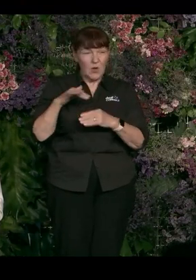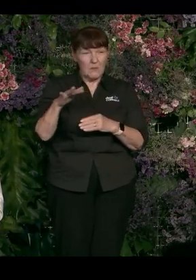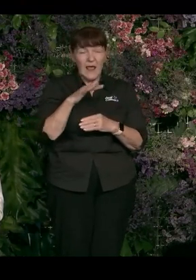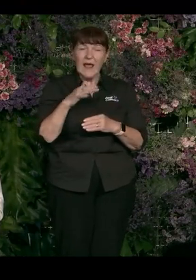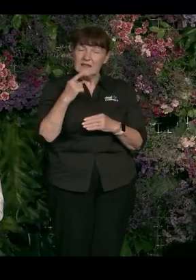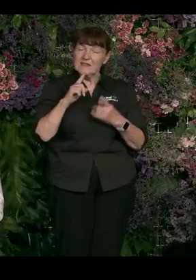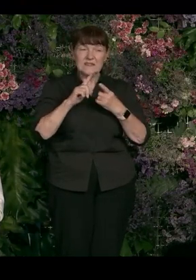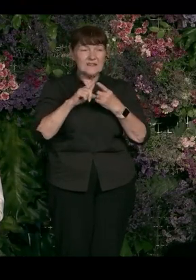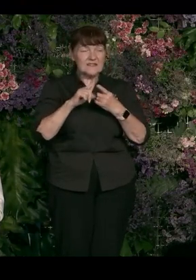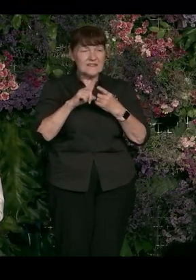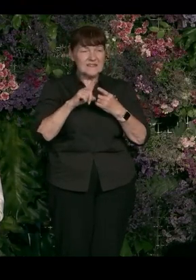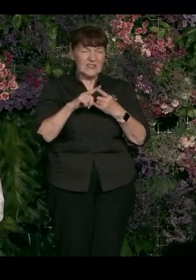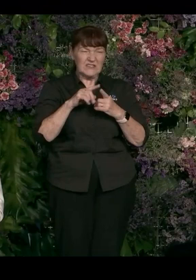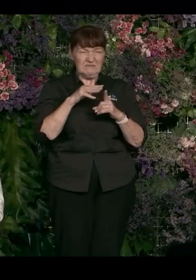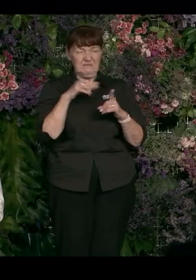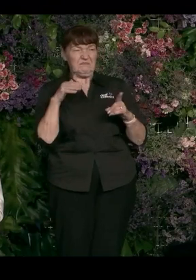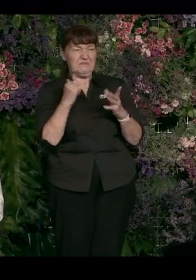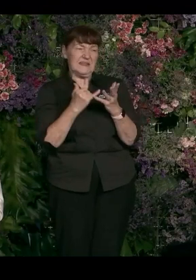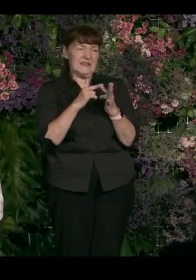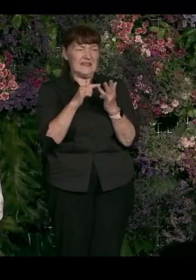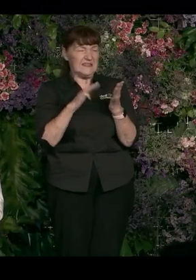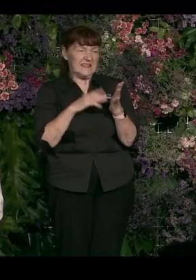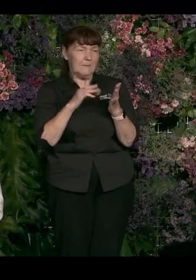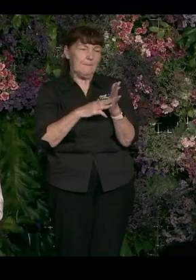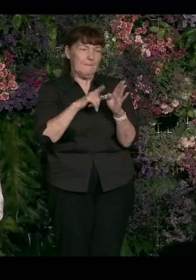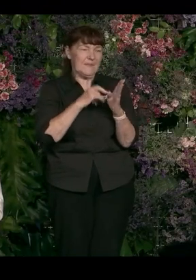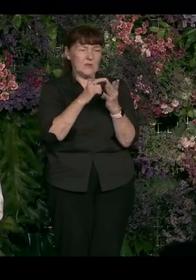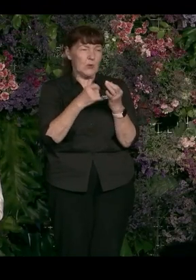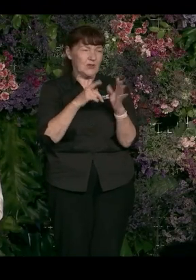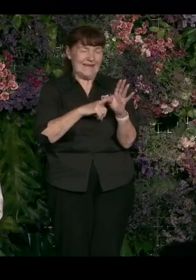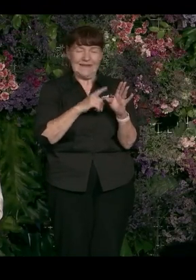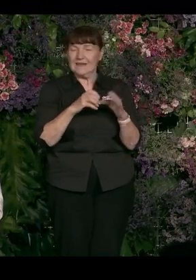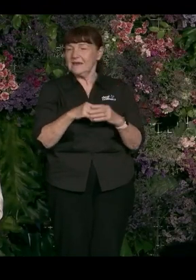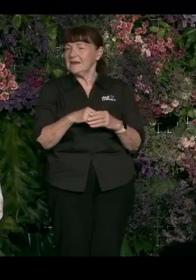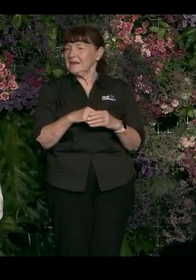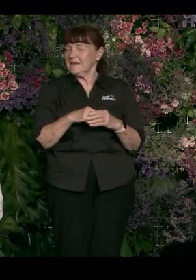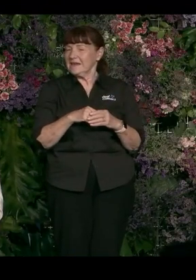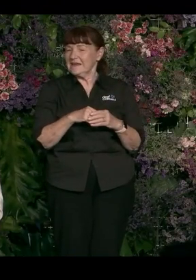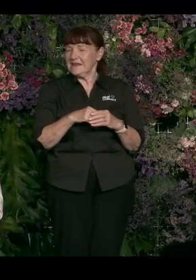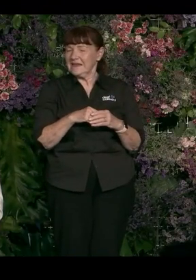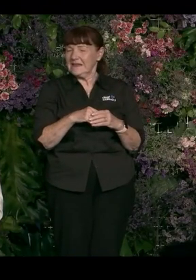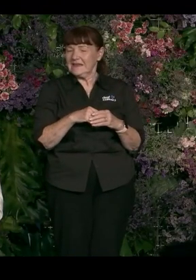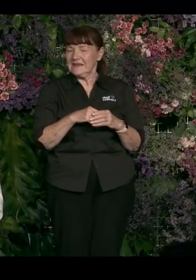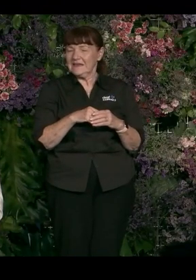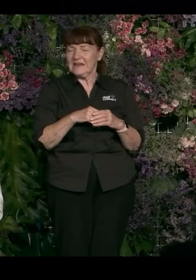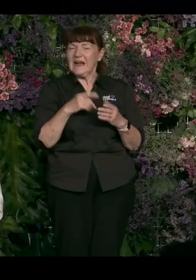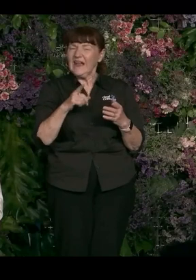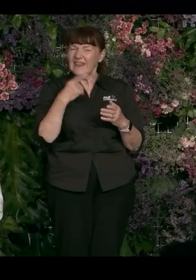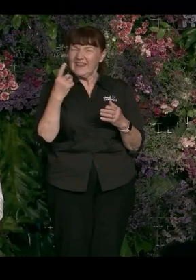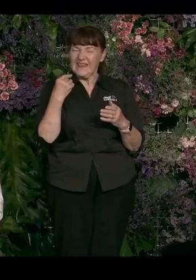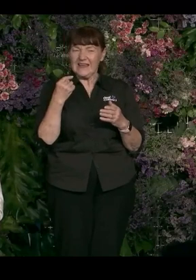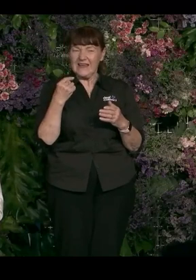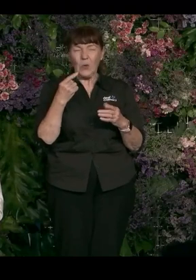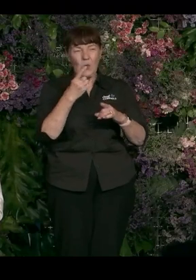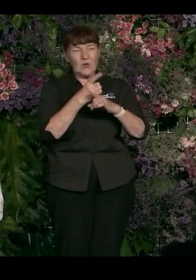is consistent sexism and misogyny. And I think we often